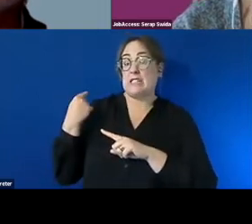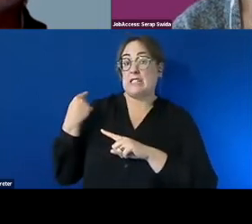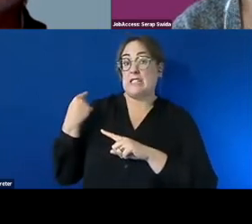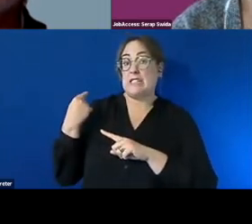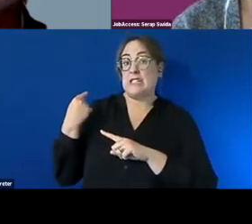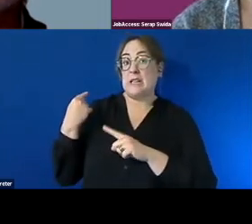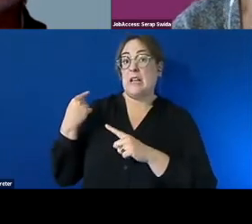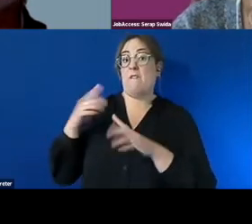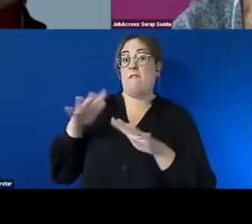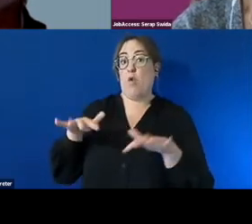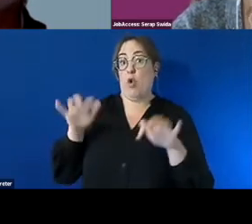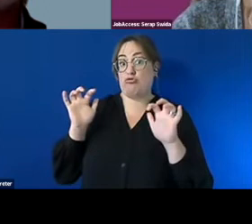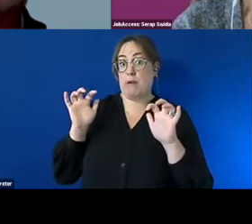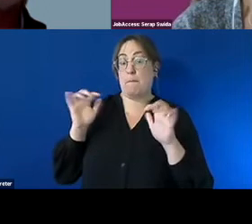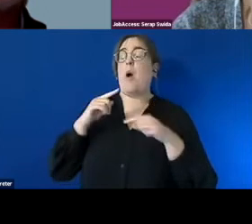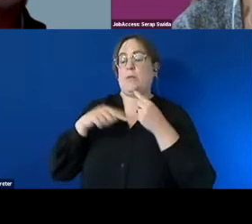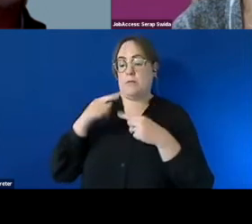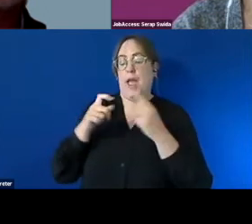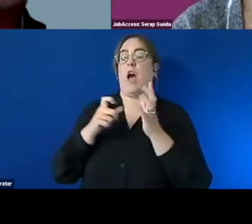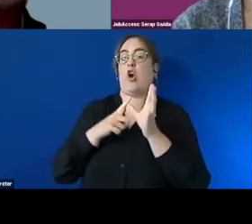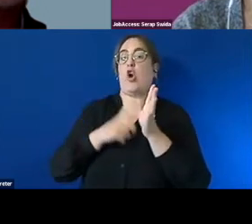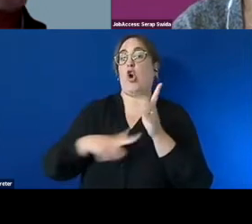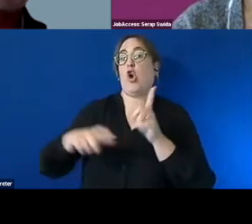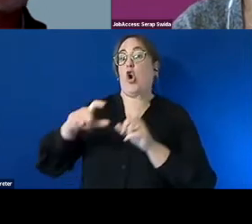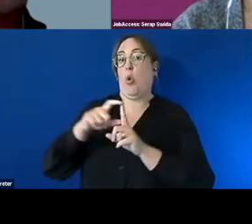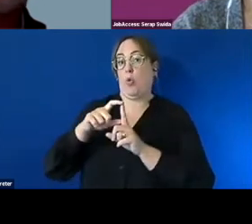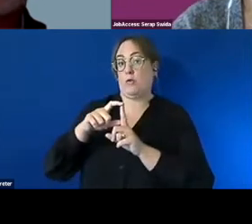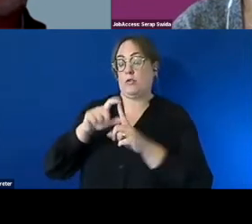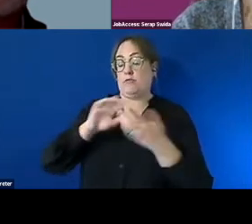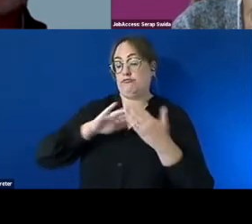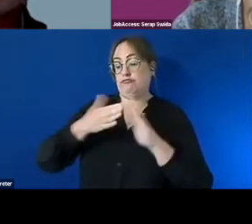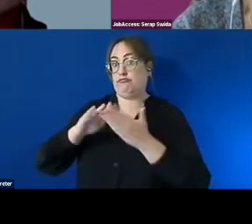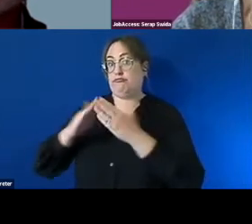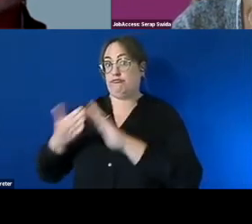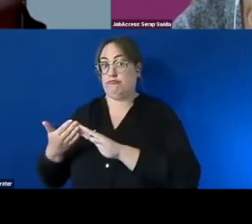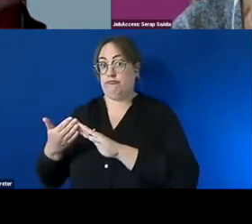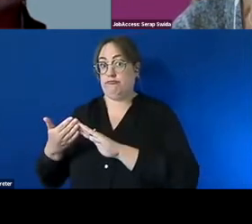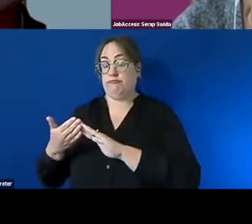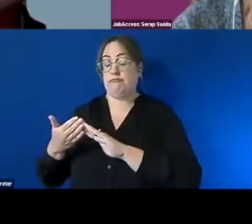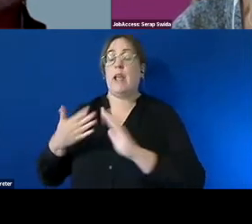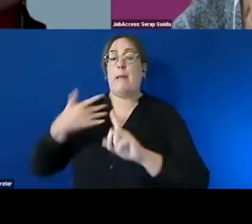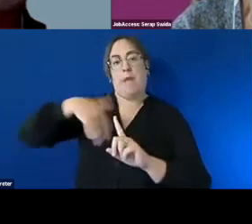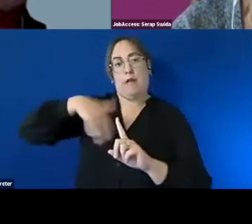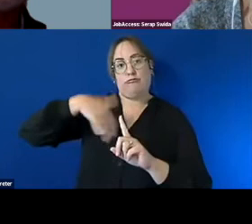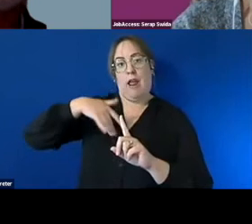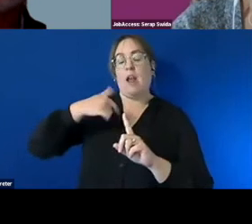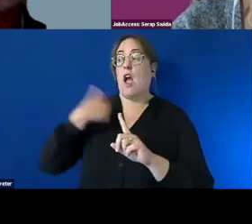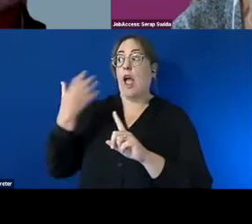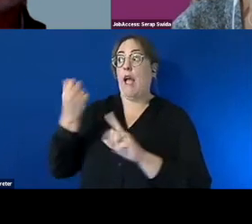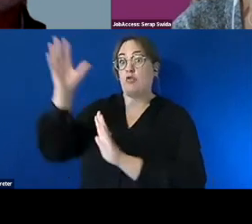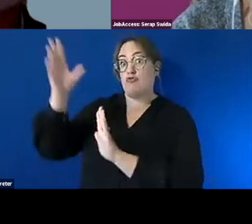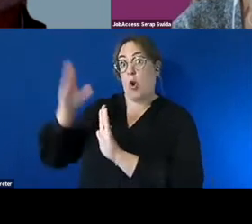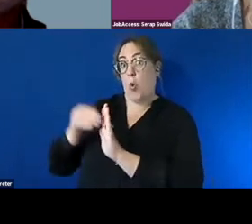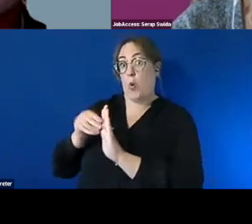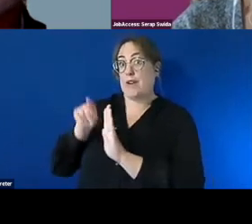specifically about uh people from a newly arrived and multicultural background um and there is a recording of